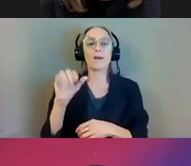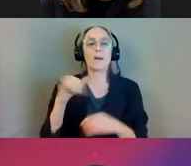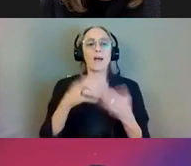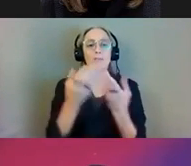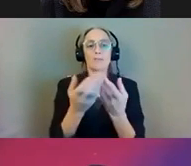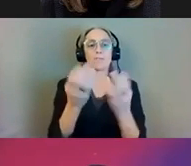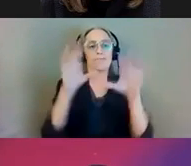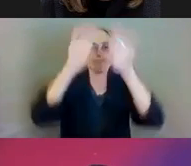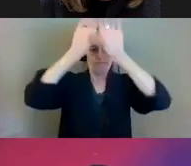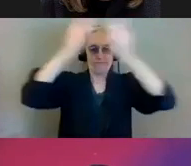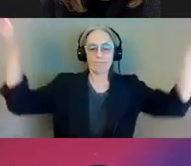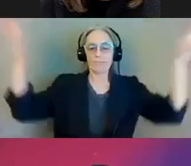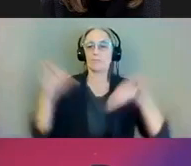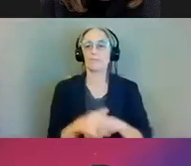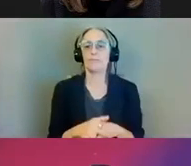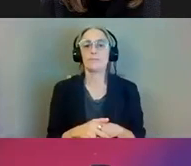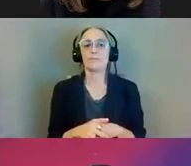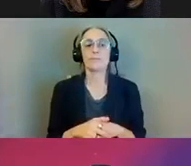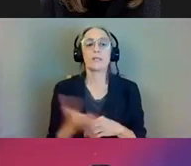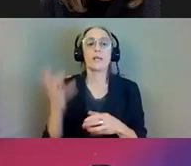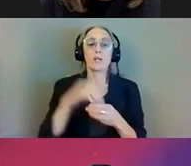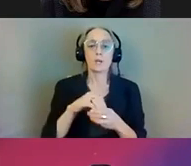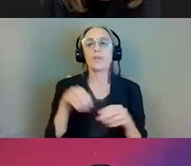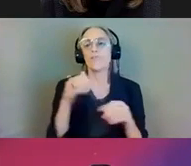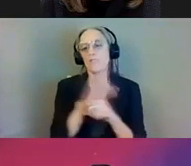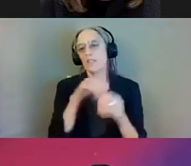fully accessible and includes an elevator and escalator.